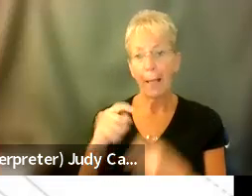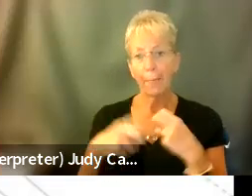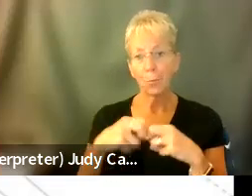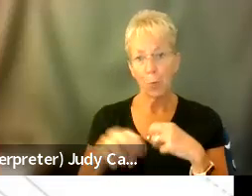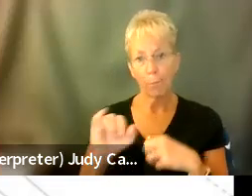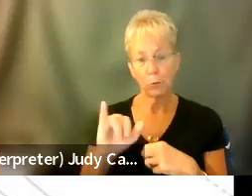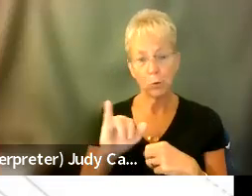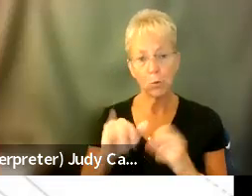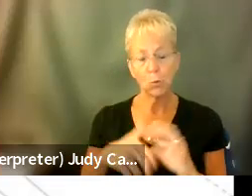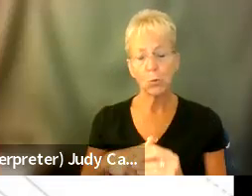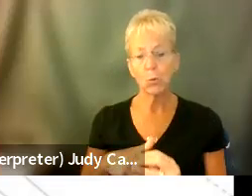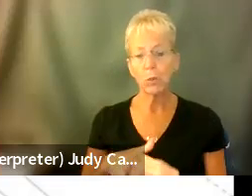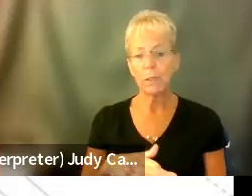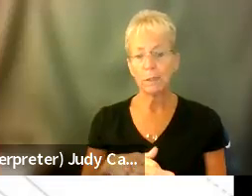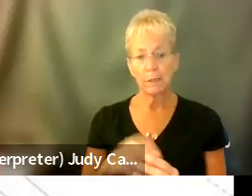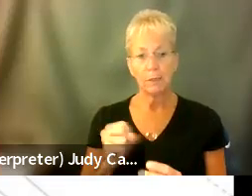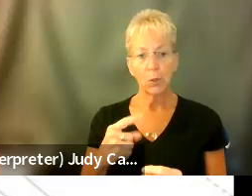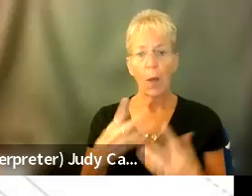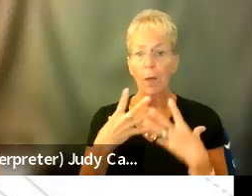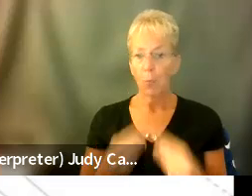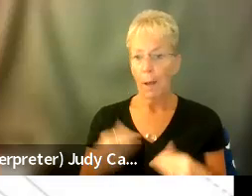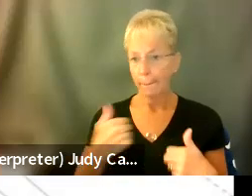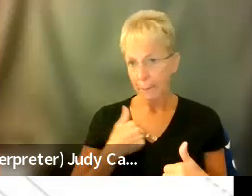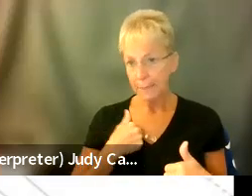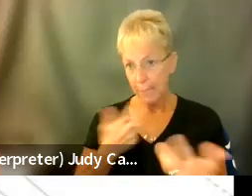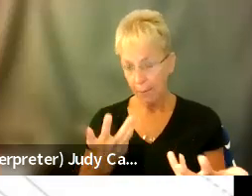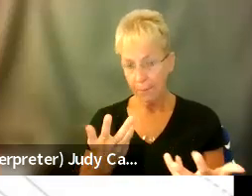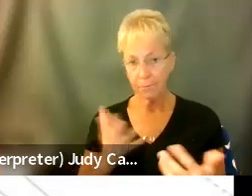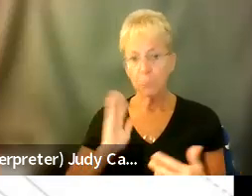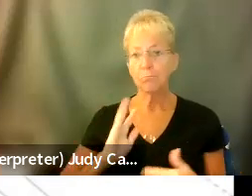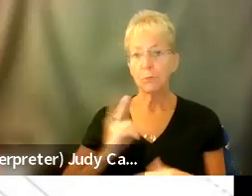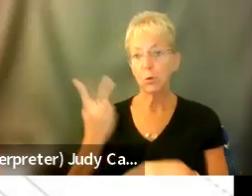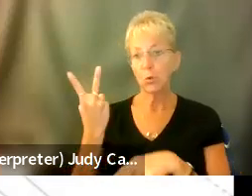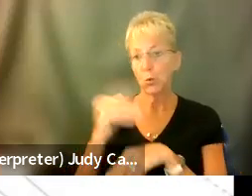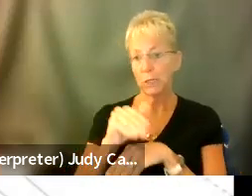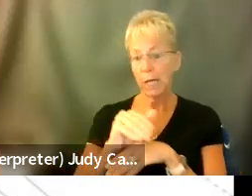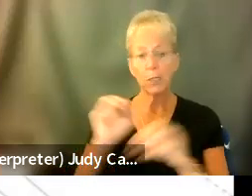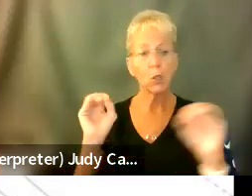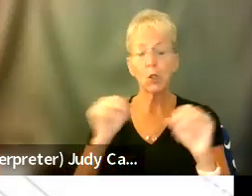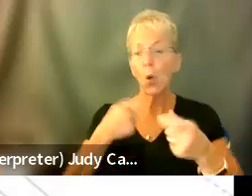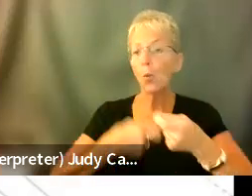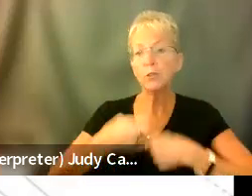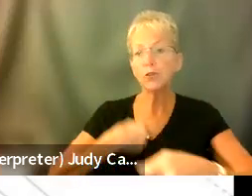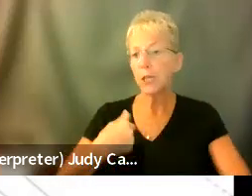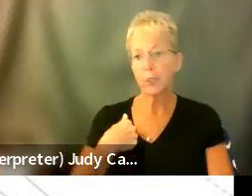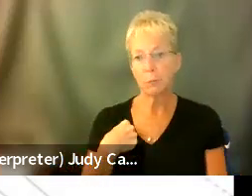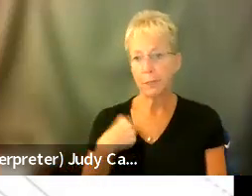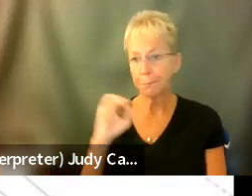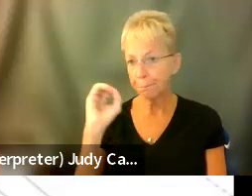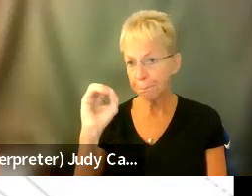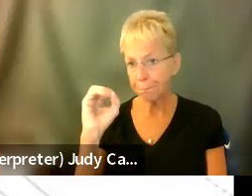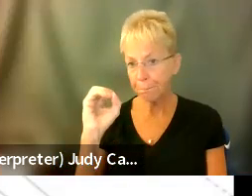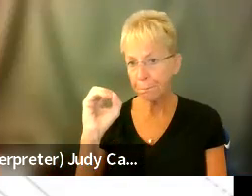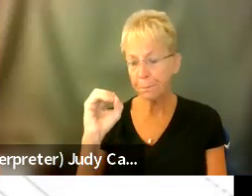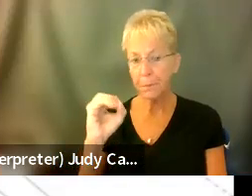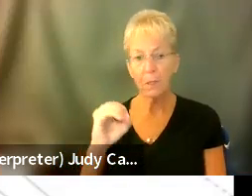had, um, wet myself. Um, in the past two nights, no one had changed me. Um, so I would